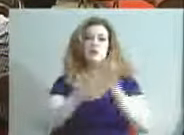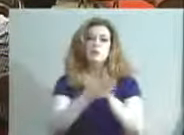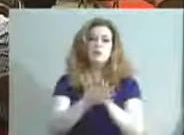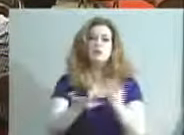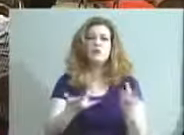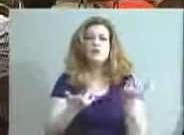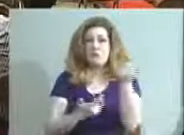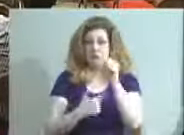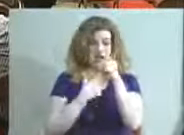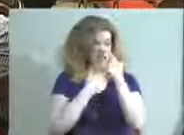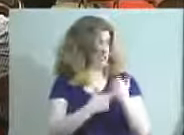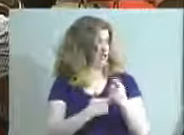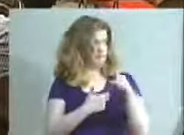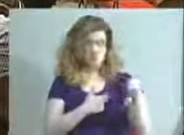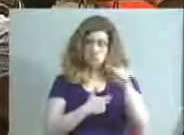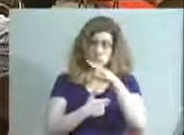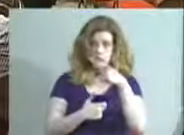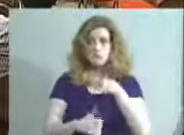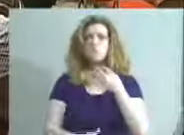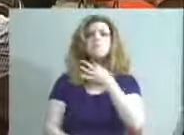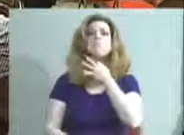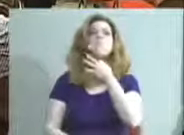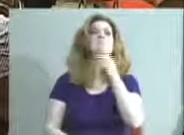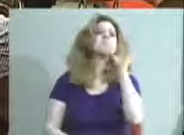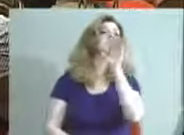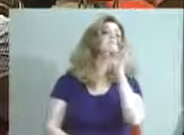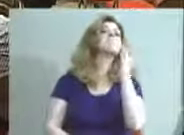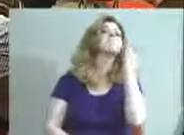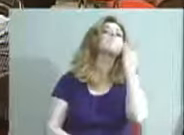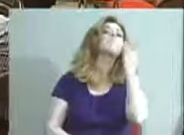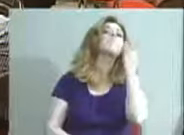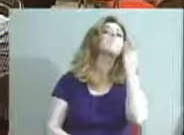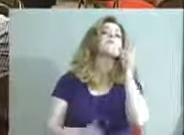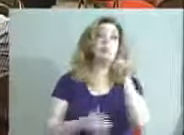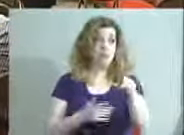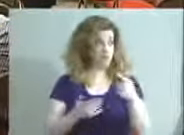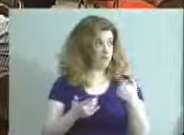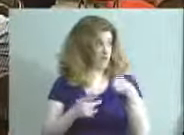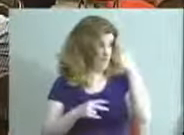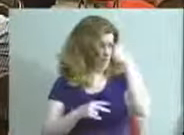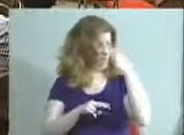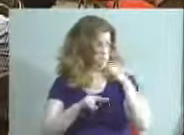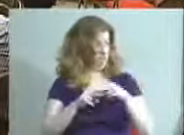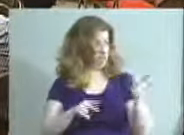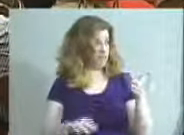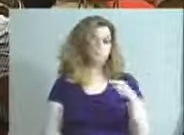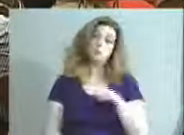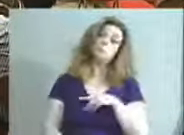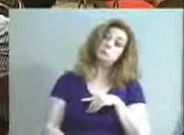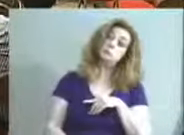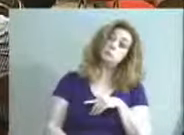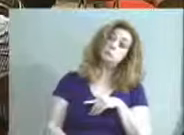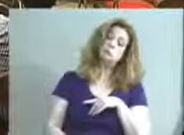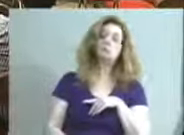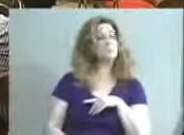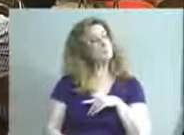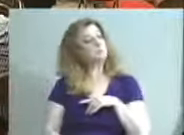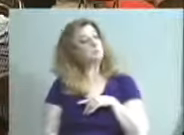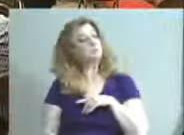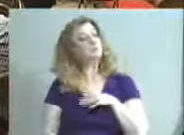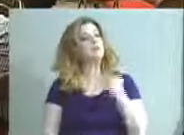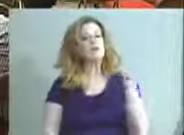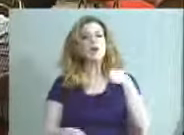is there any interest in exploring that? Would that be fun? Sure. Okay. All right. We will test